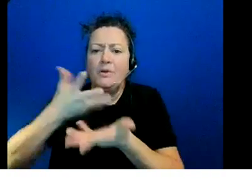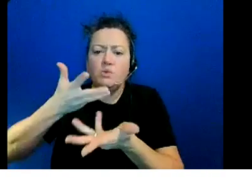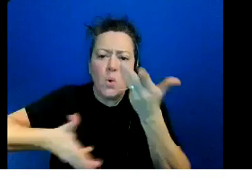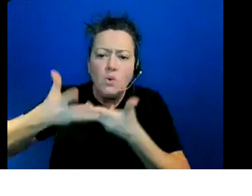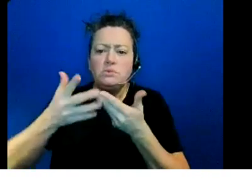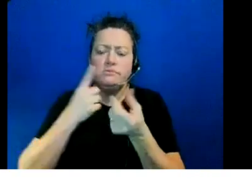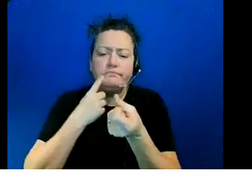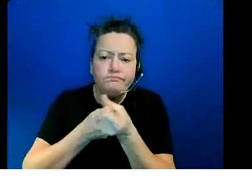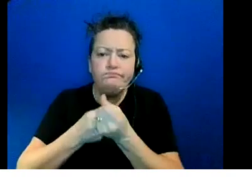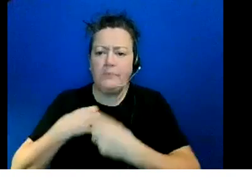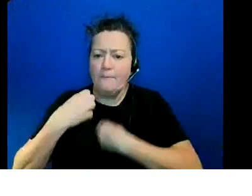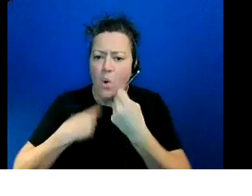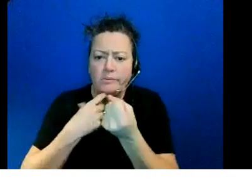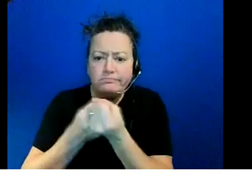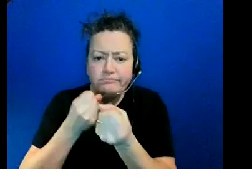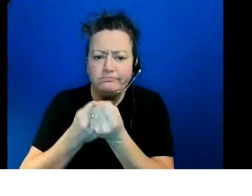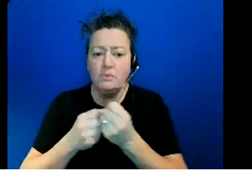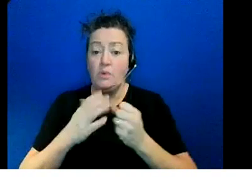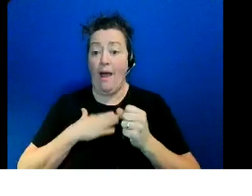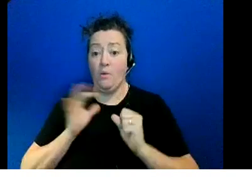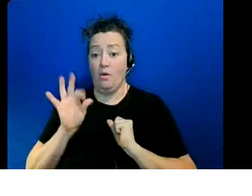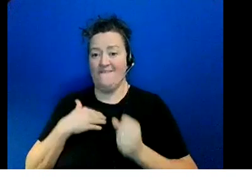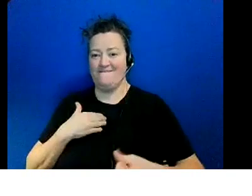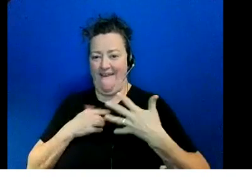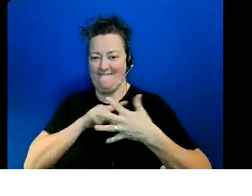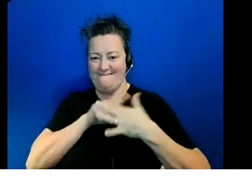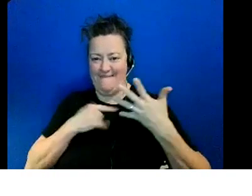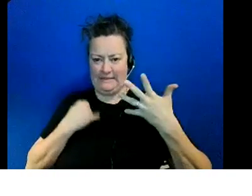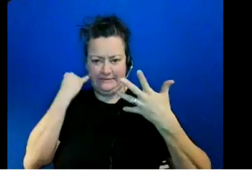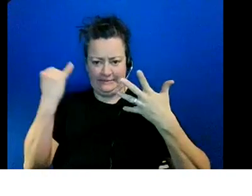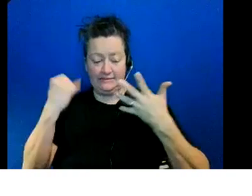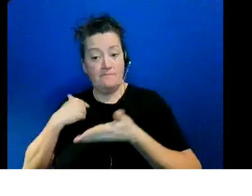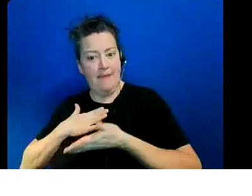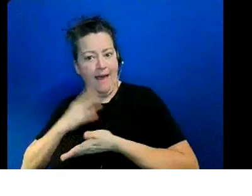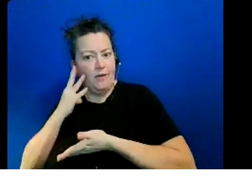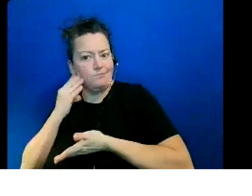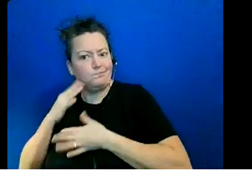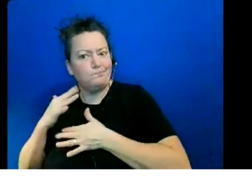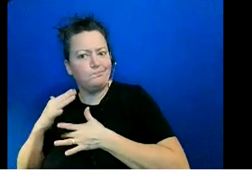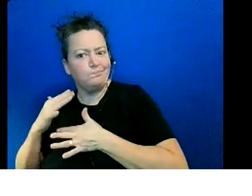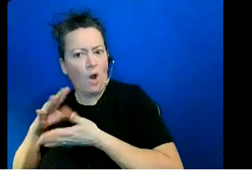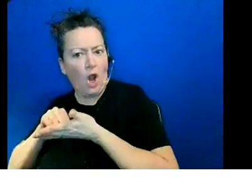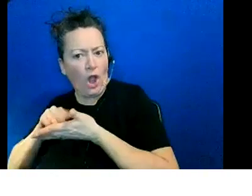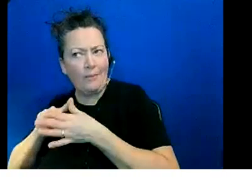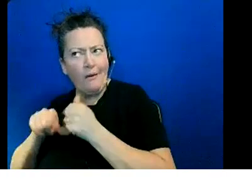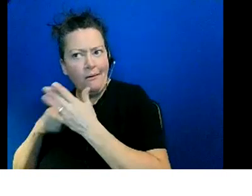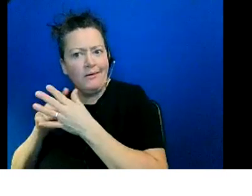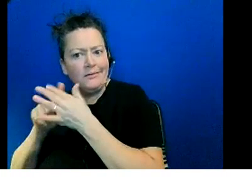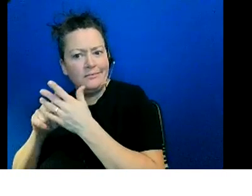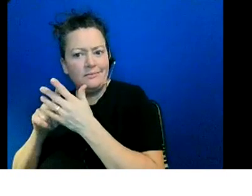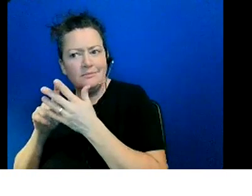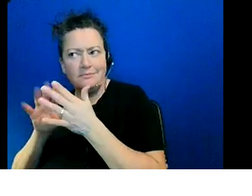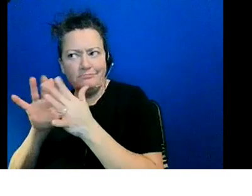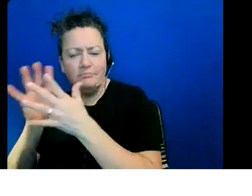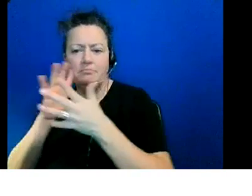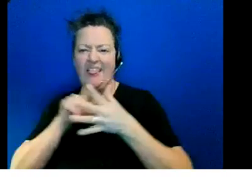these five ideas that in my journey of learning about all the dimensions of language learners i have found that make sense to me